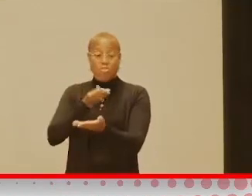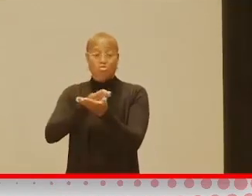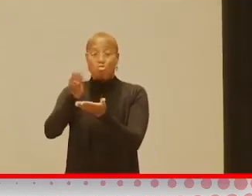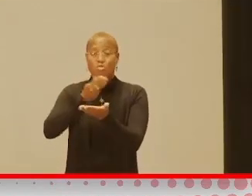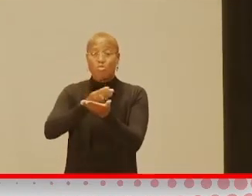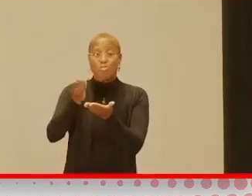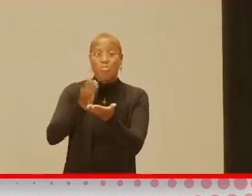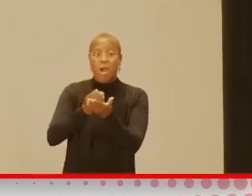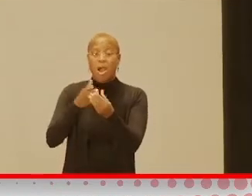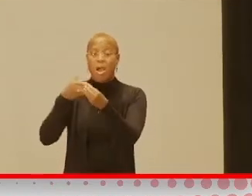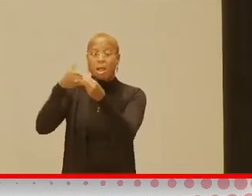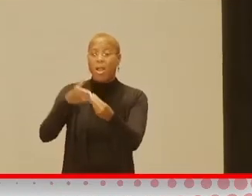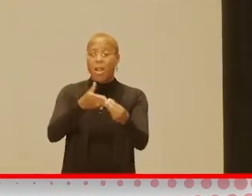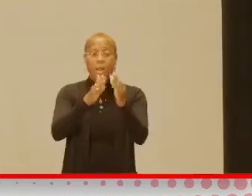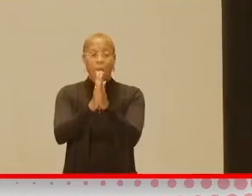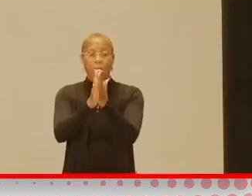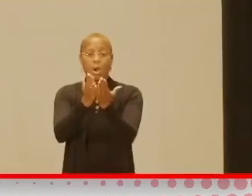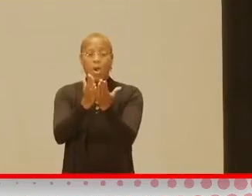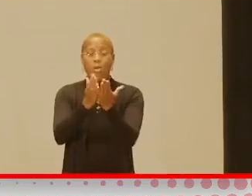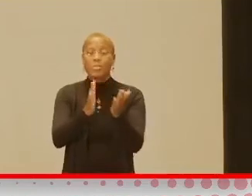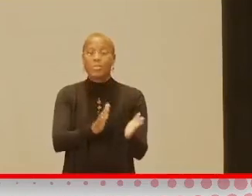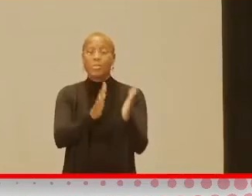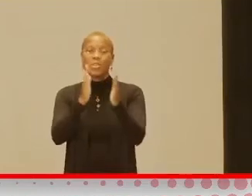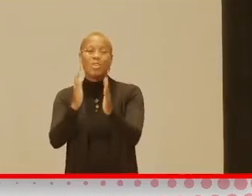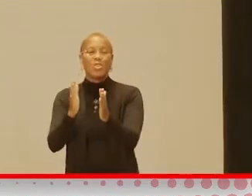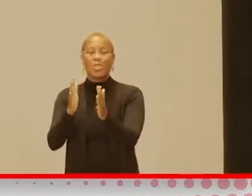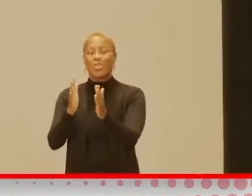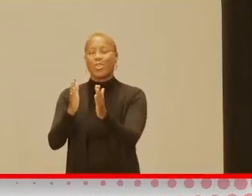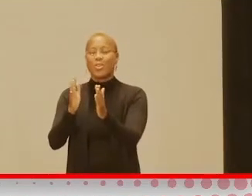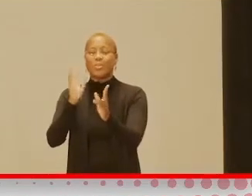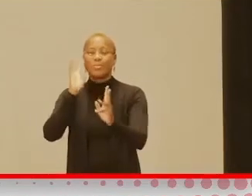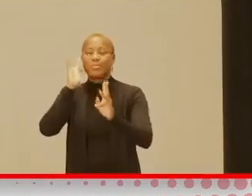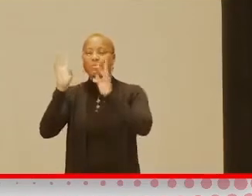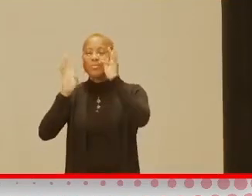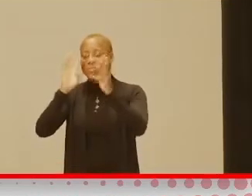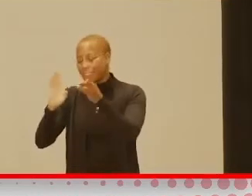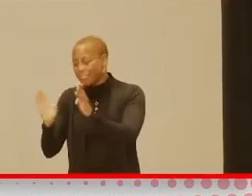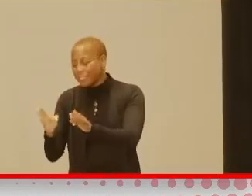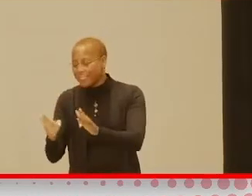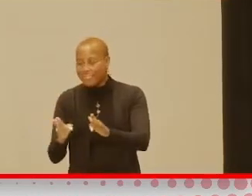guidebooks. And you make your wonderful plans.